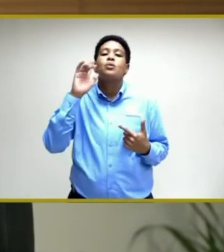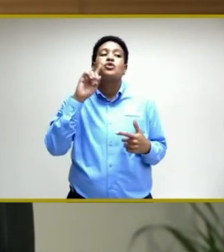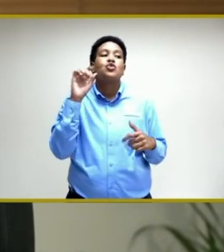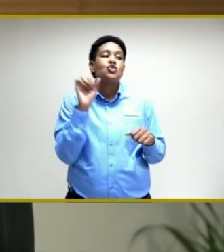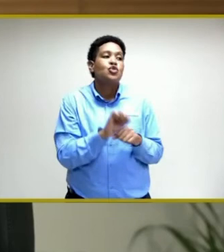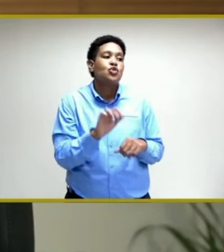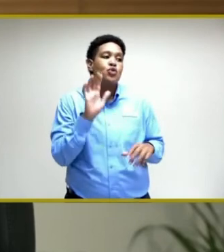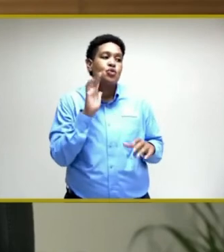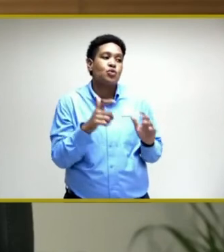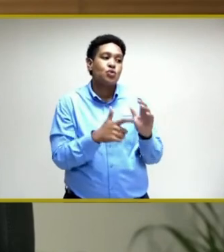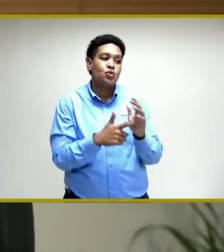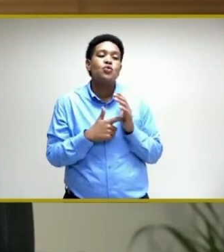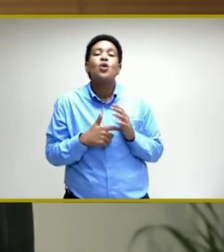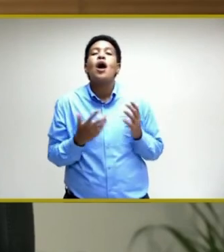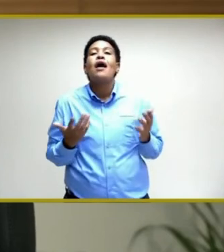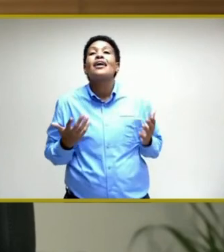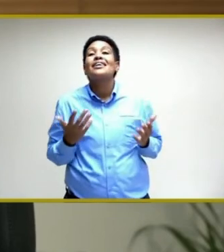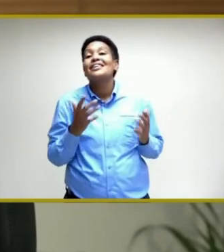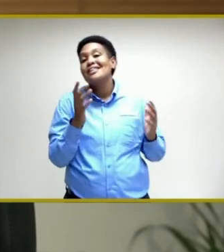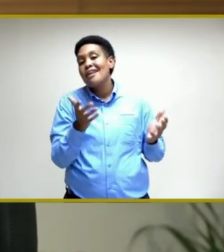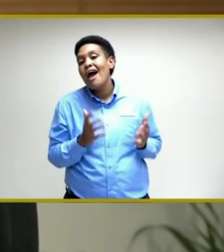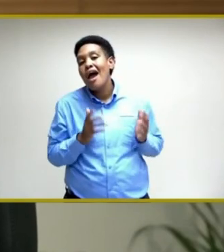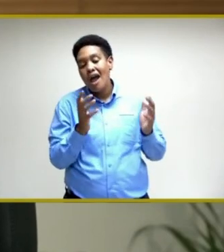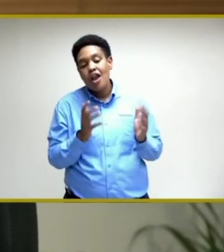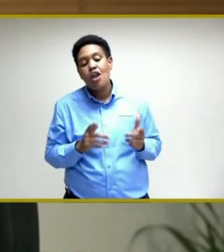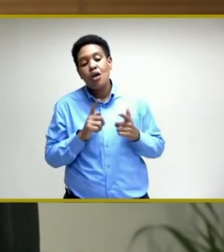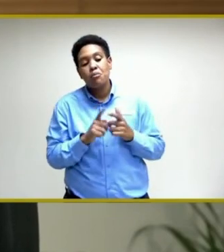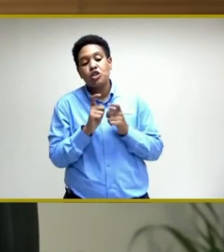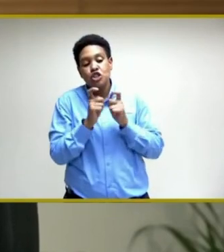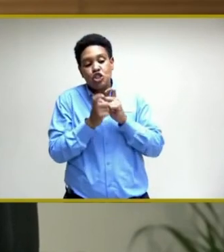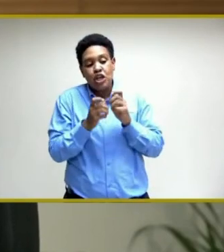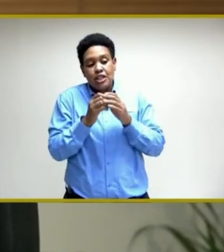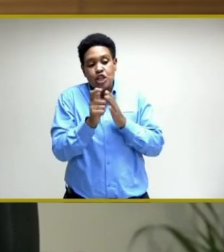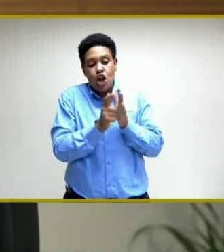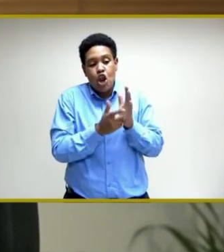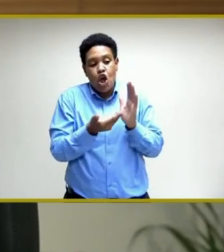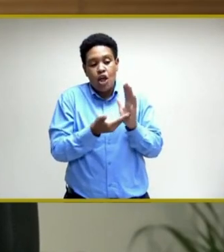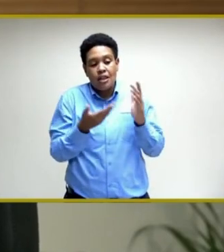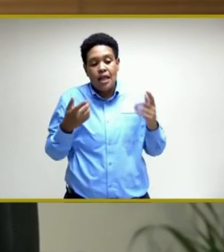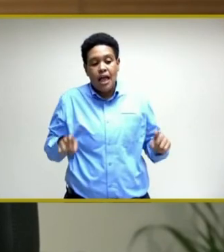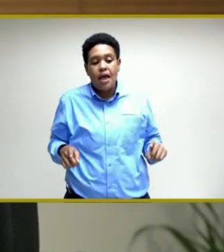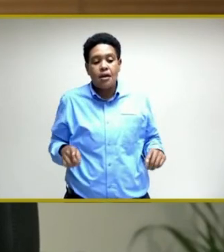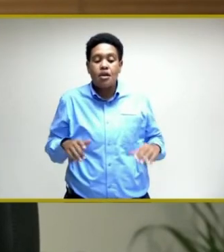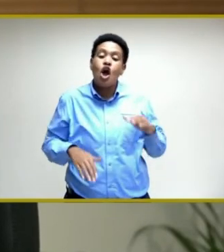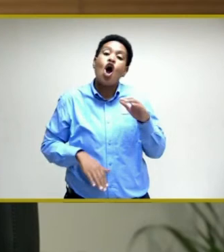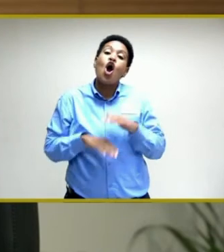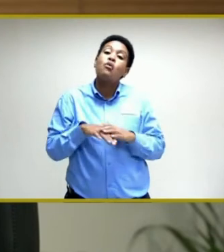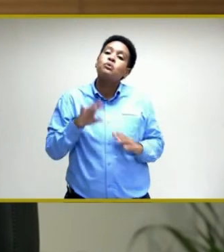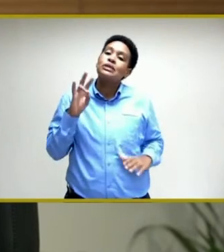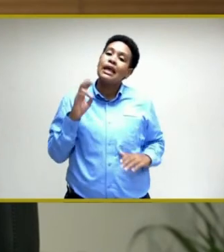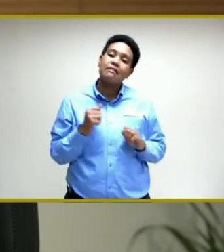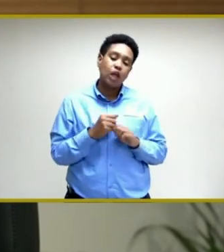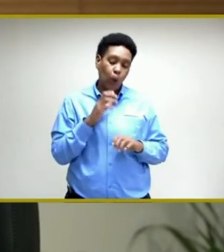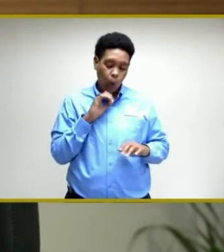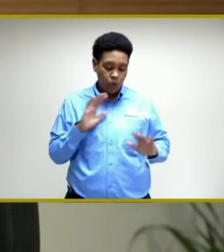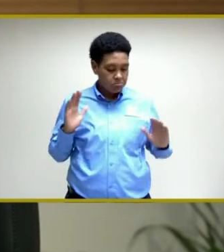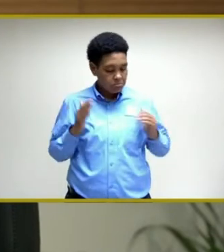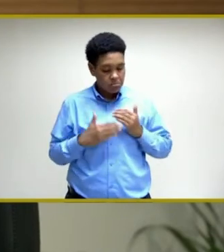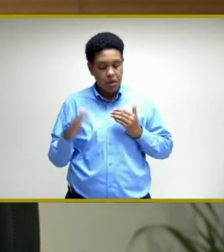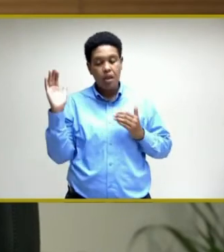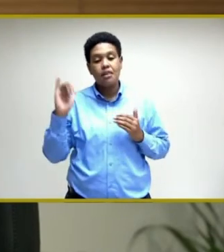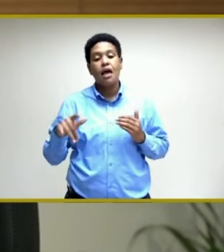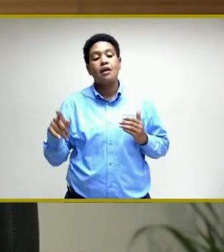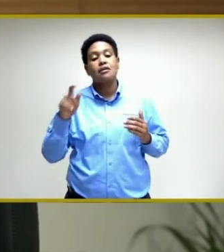require dialogue and change in the law. It is up to seven, and beyond that,